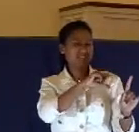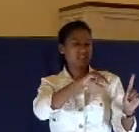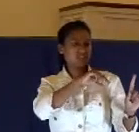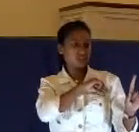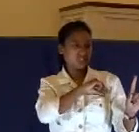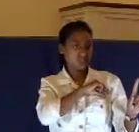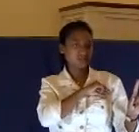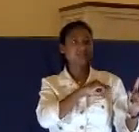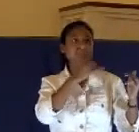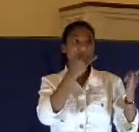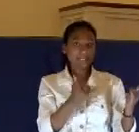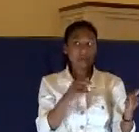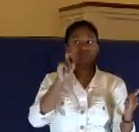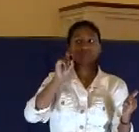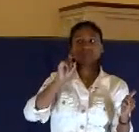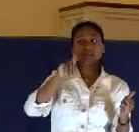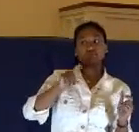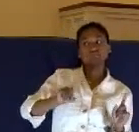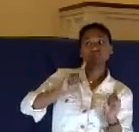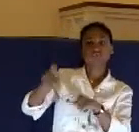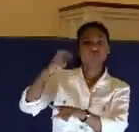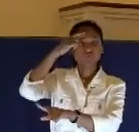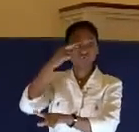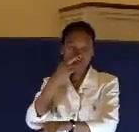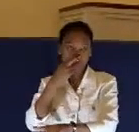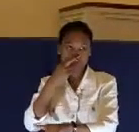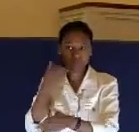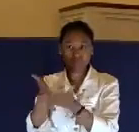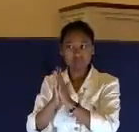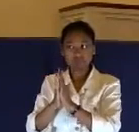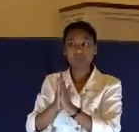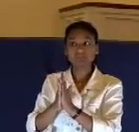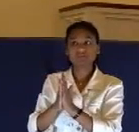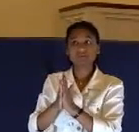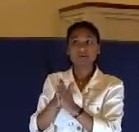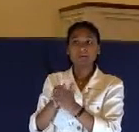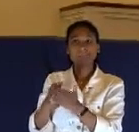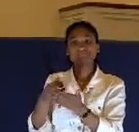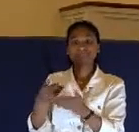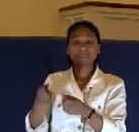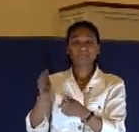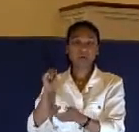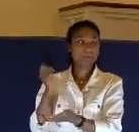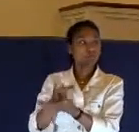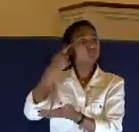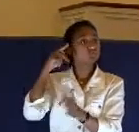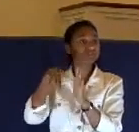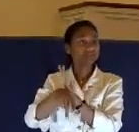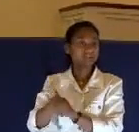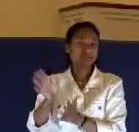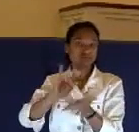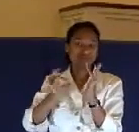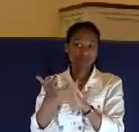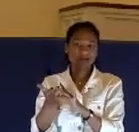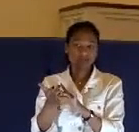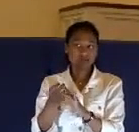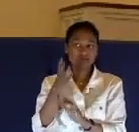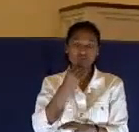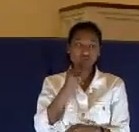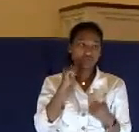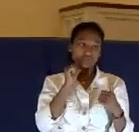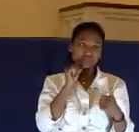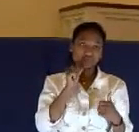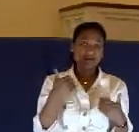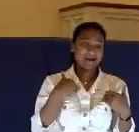The Jews didn't have the right of execution. They didn't have the is gladi, as it's called, the capital